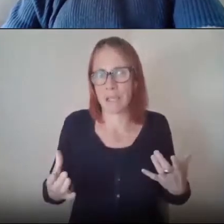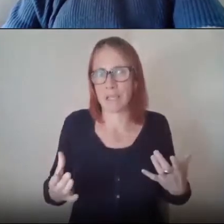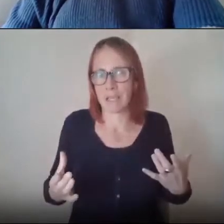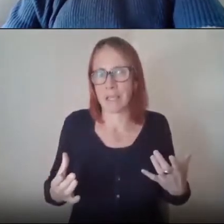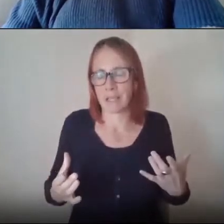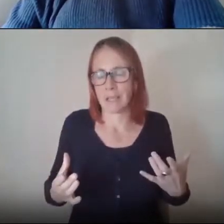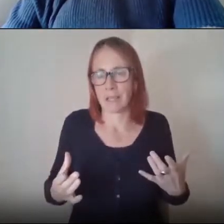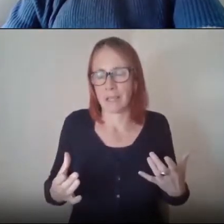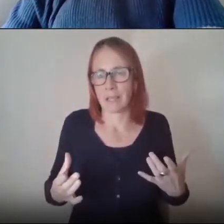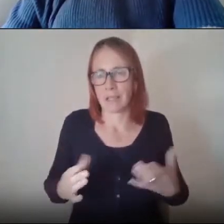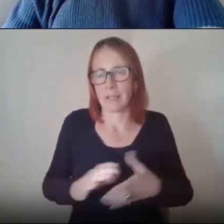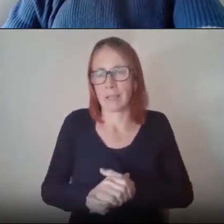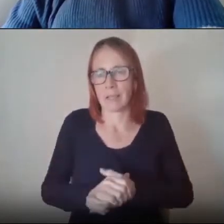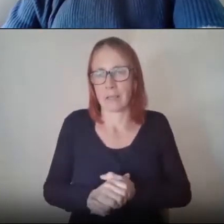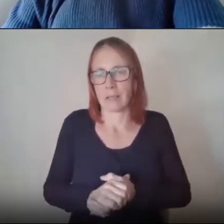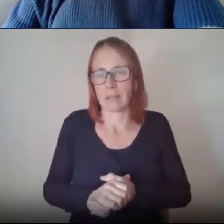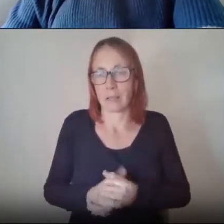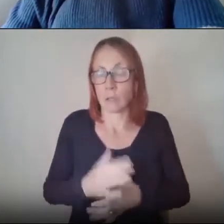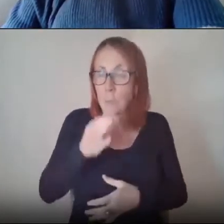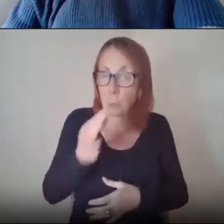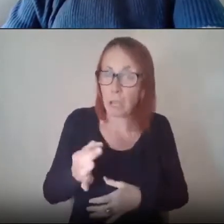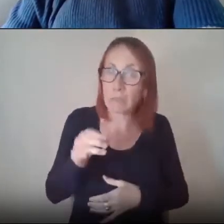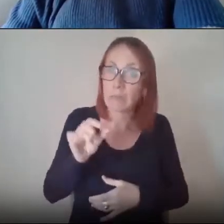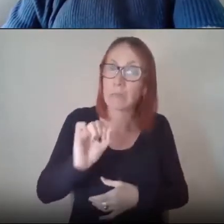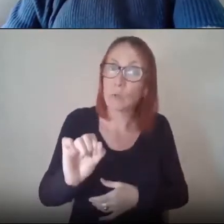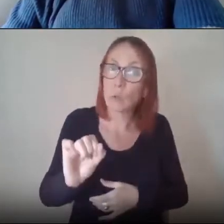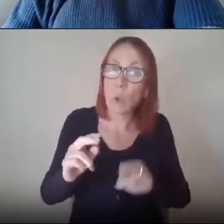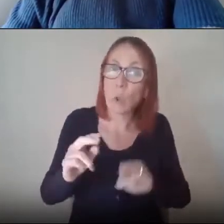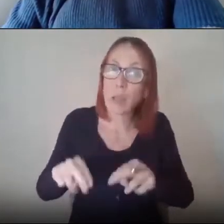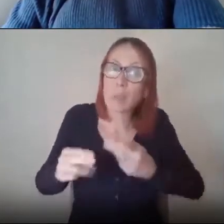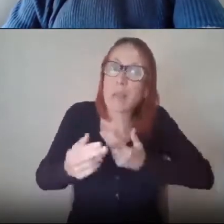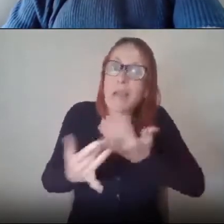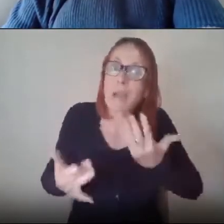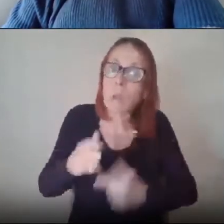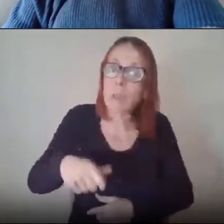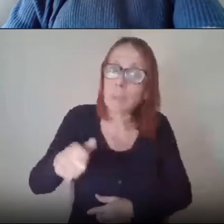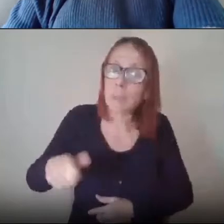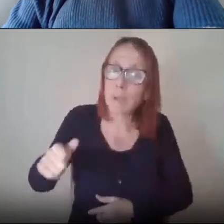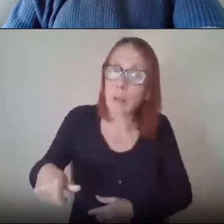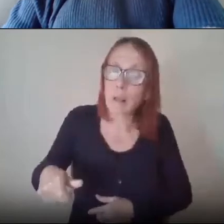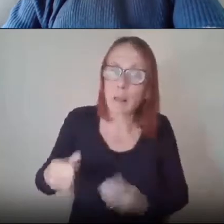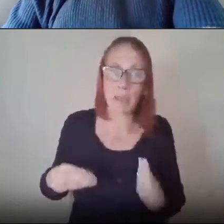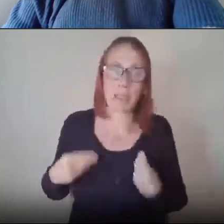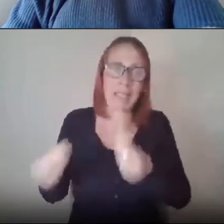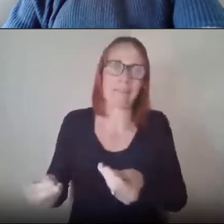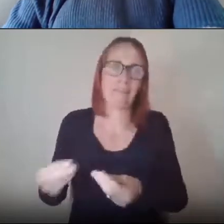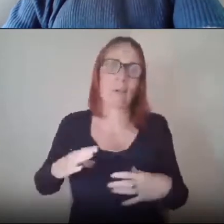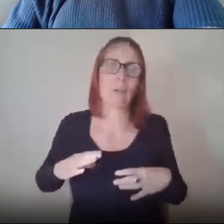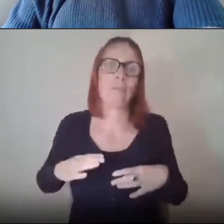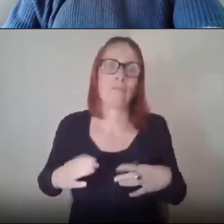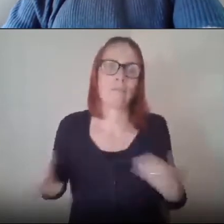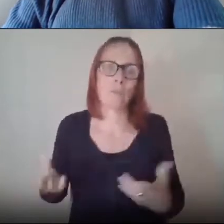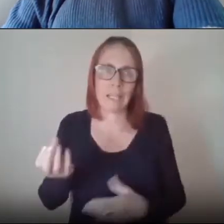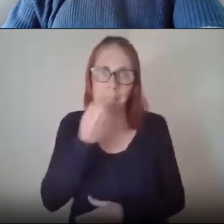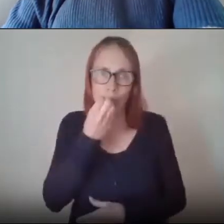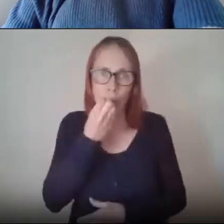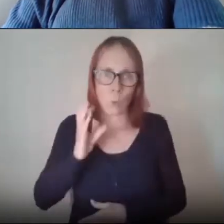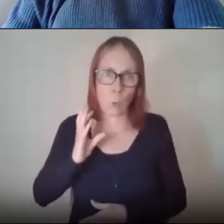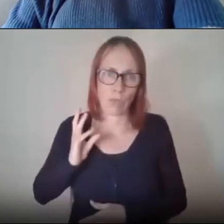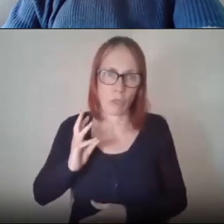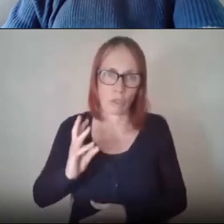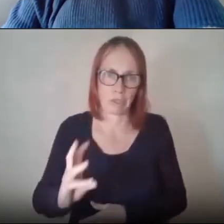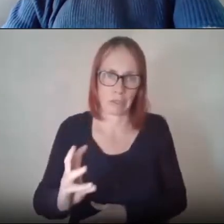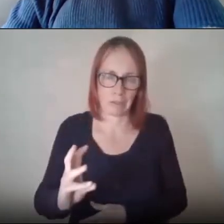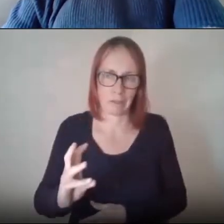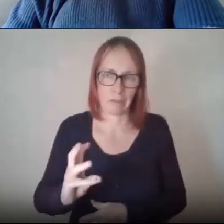and we would ask how many was in the household and we would provide them with free produce every thursday and we had